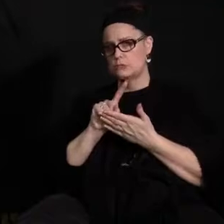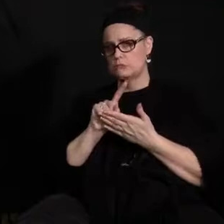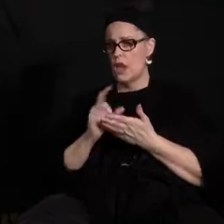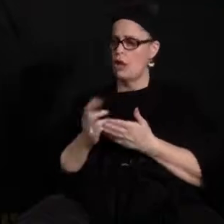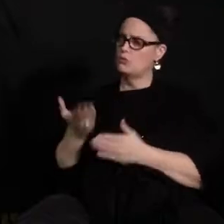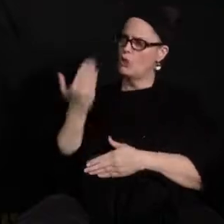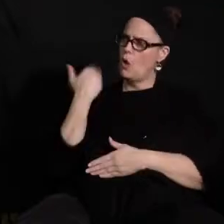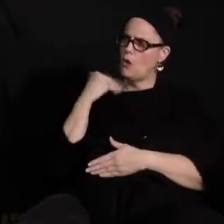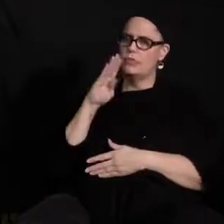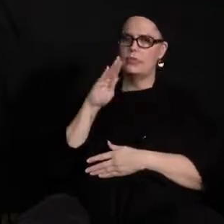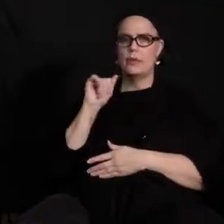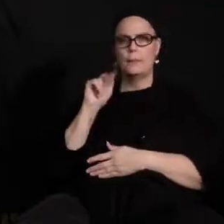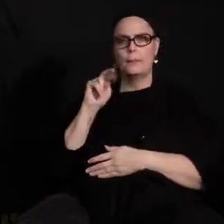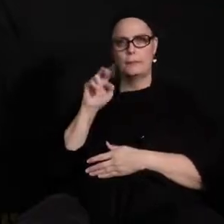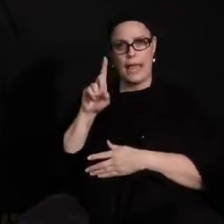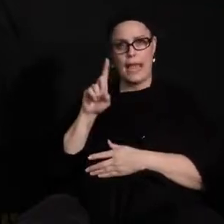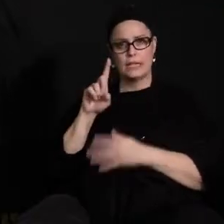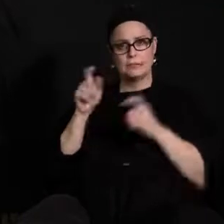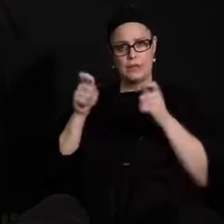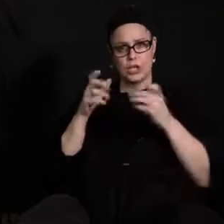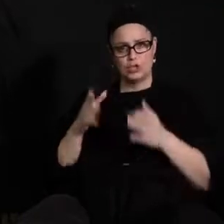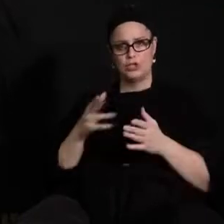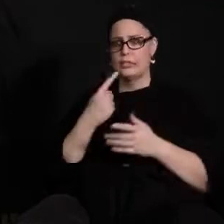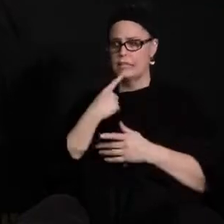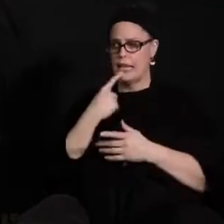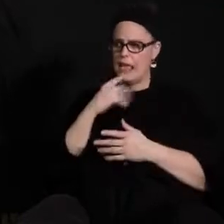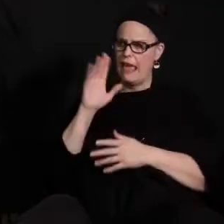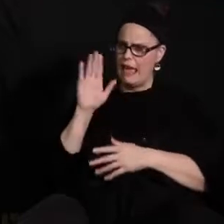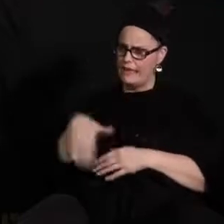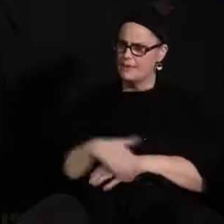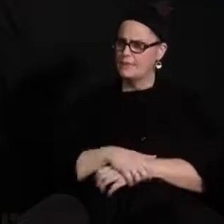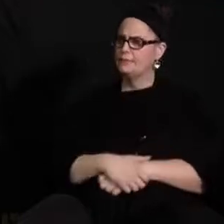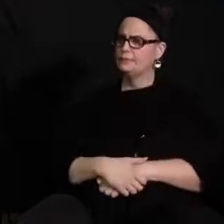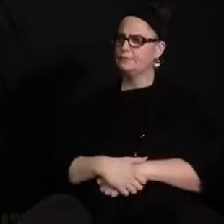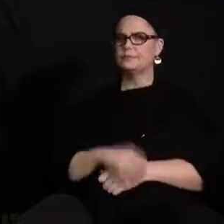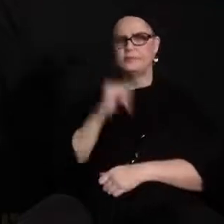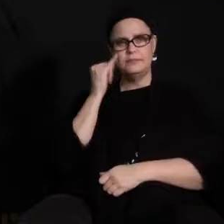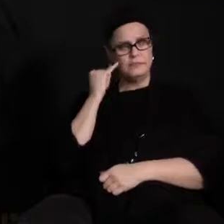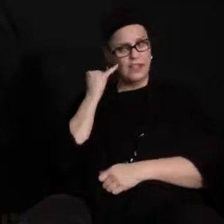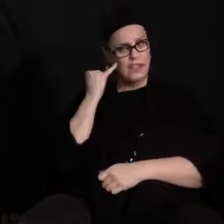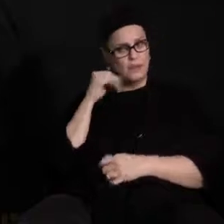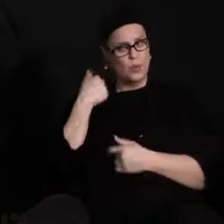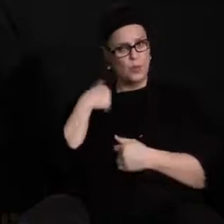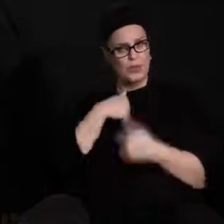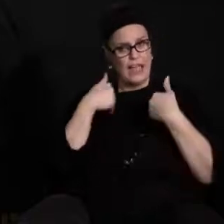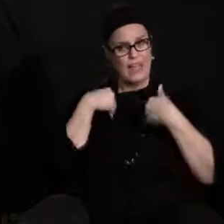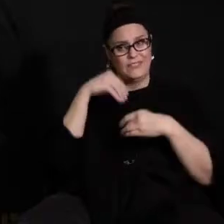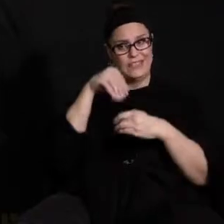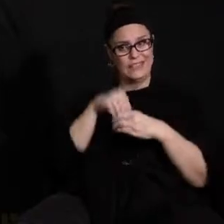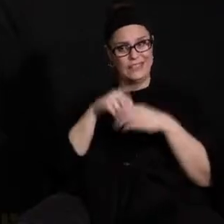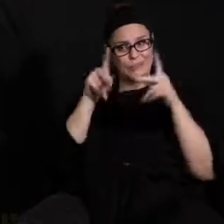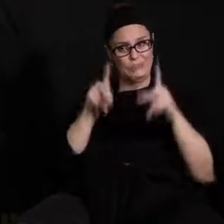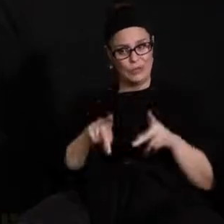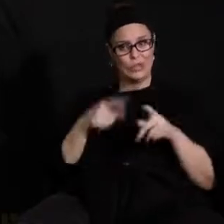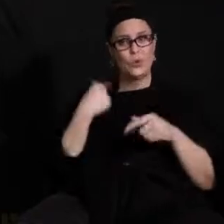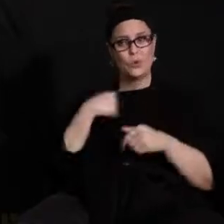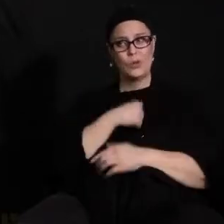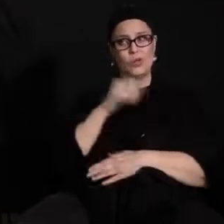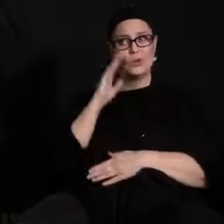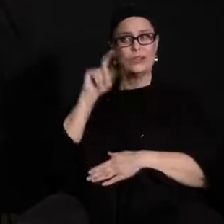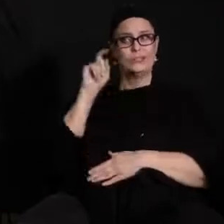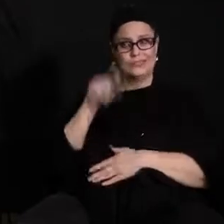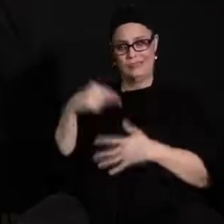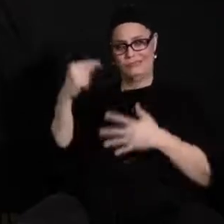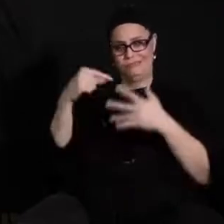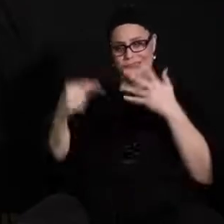music across the district came to me and said hey if we ever end up in person we're going to need these and when